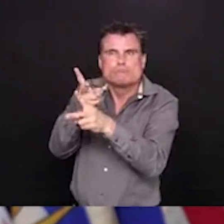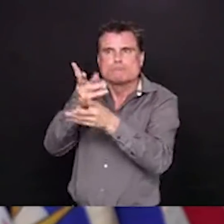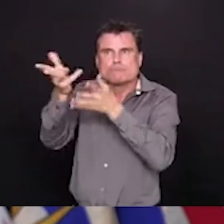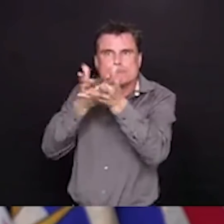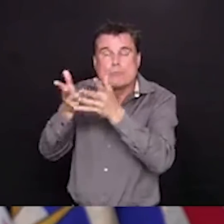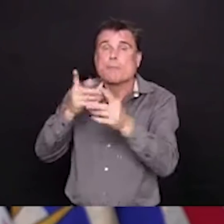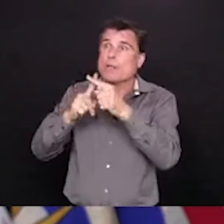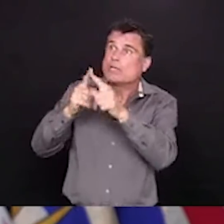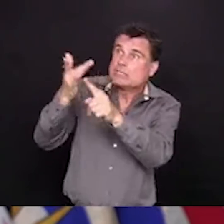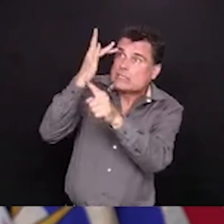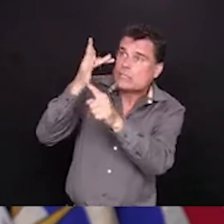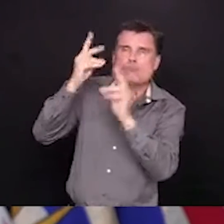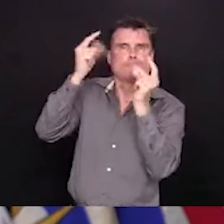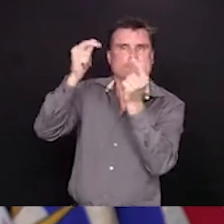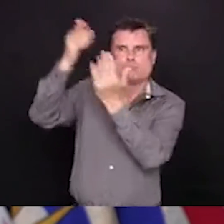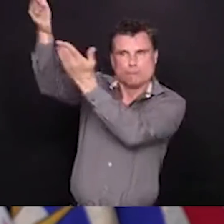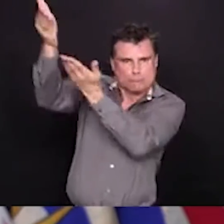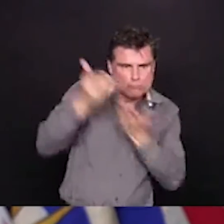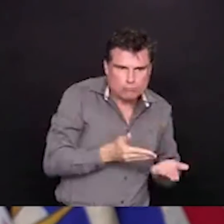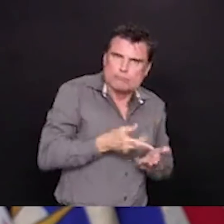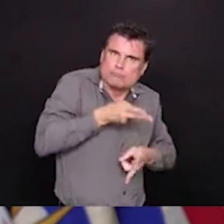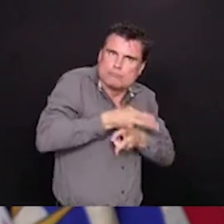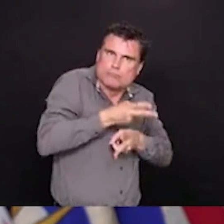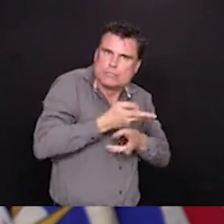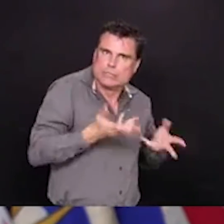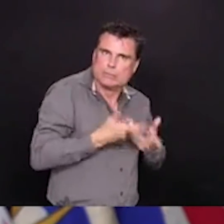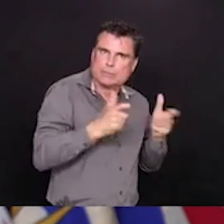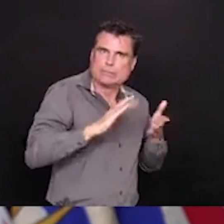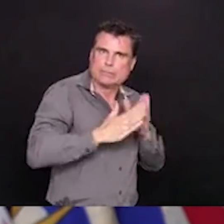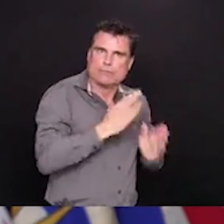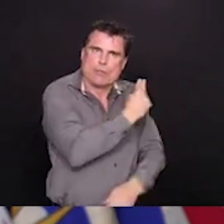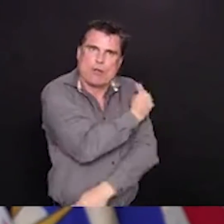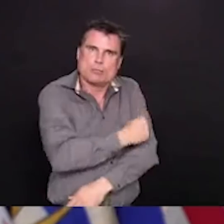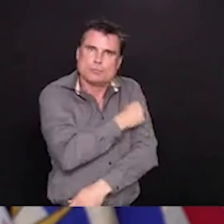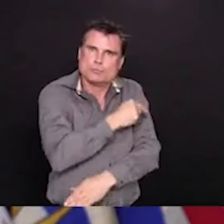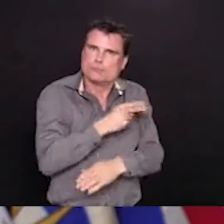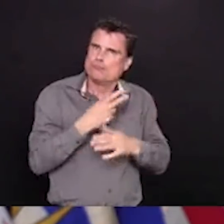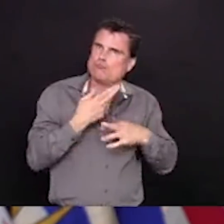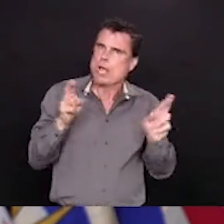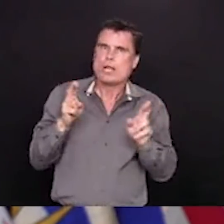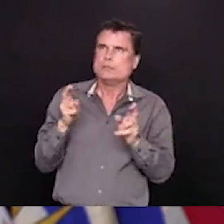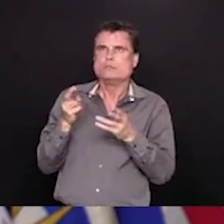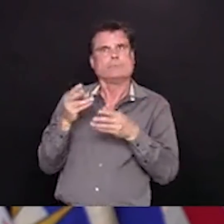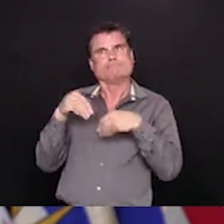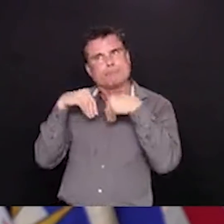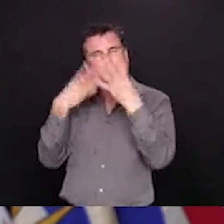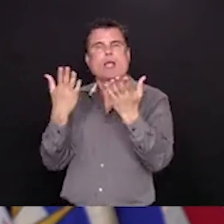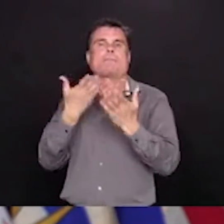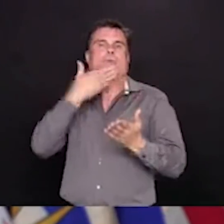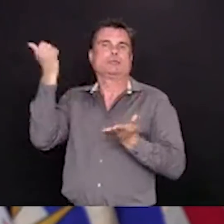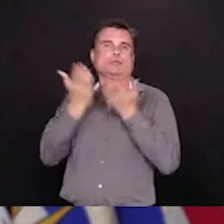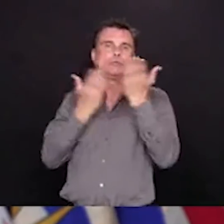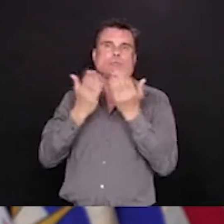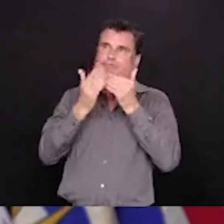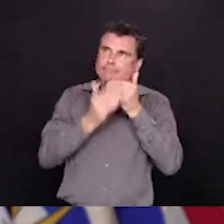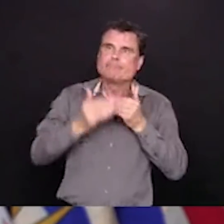particularly, it is one of the things that we are doing, it informs the important work we are doing together on